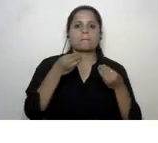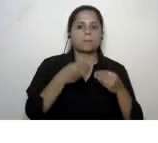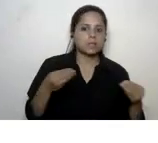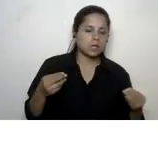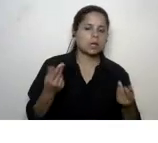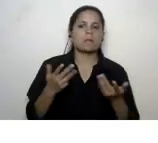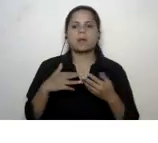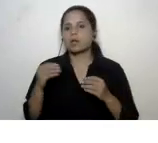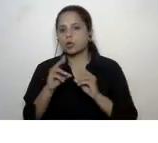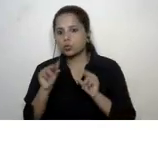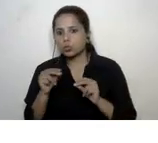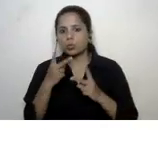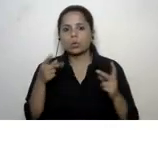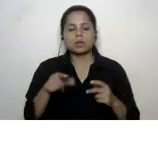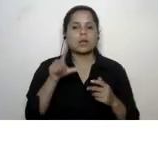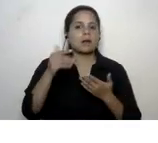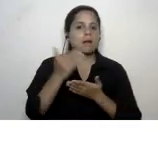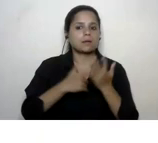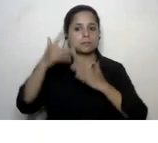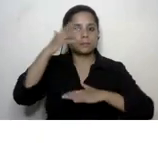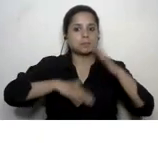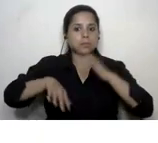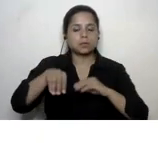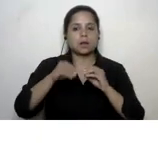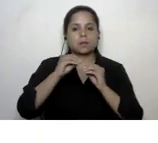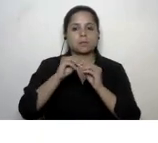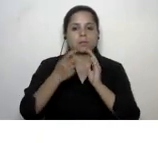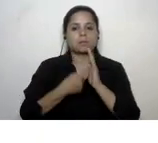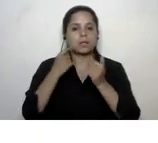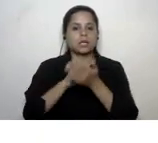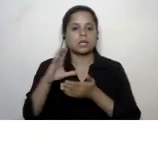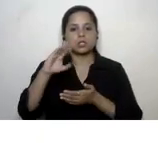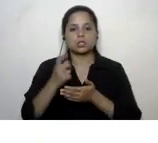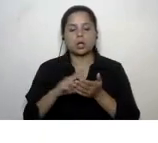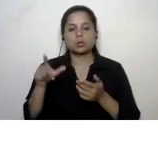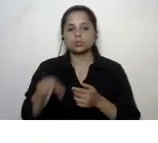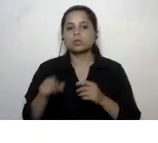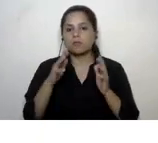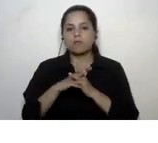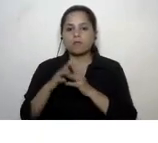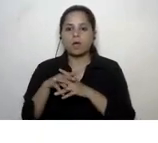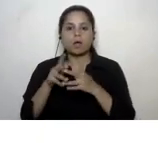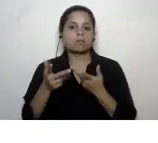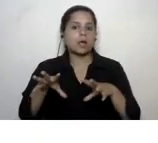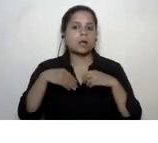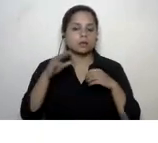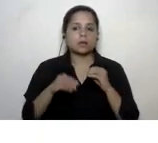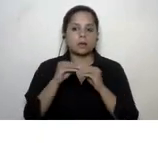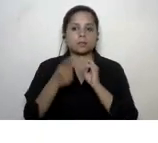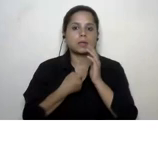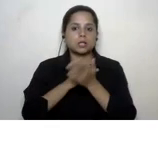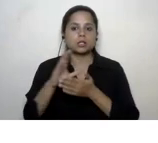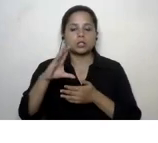so this lesson plan actually is from a british council website teaching english adapted from a british council publication